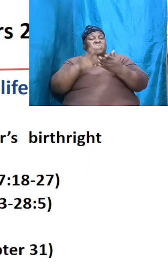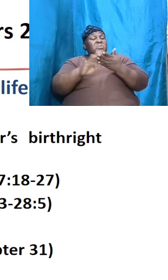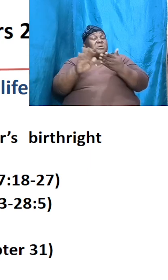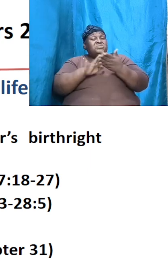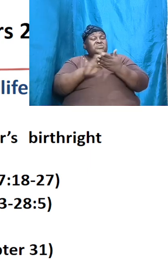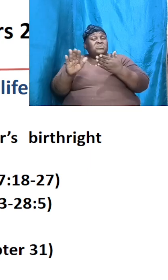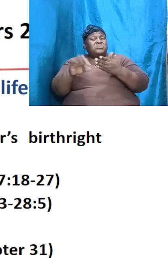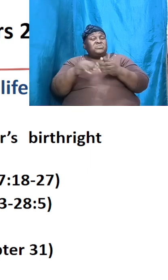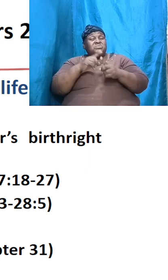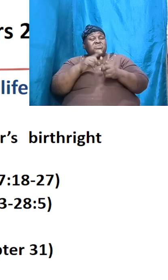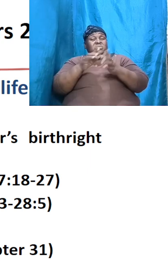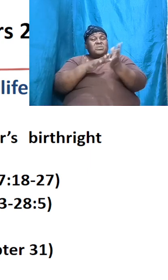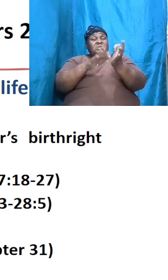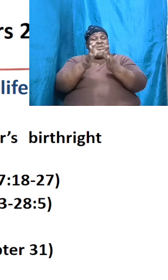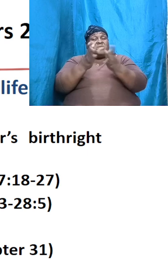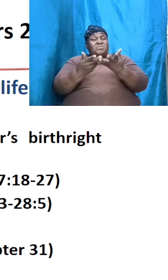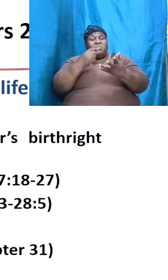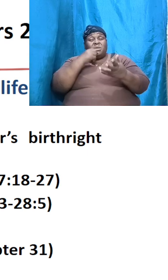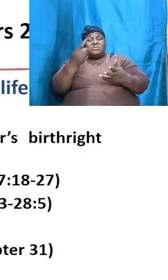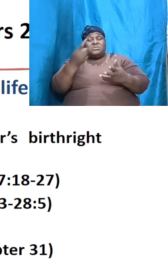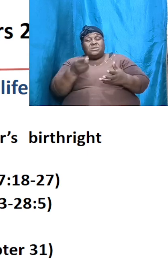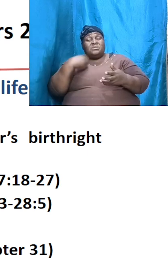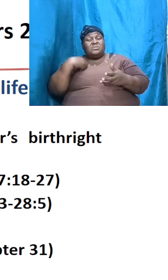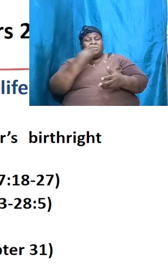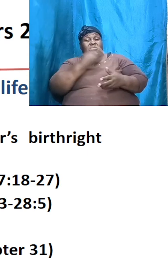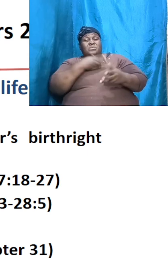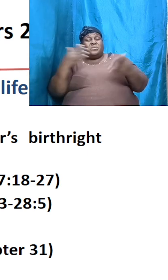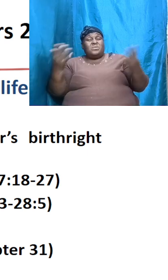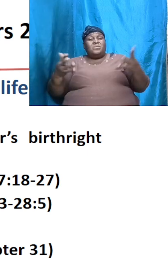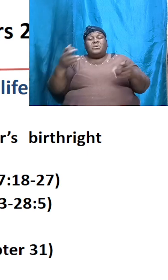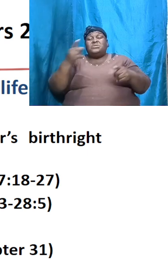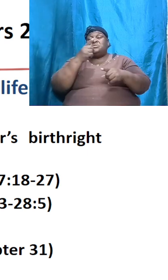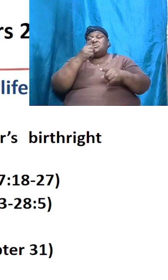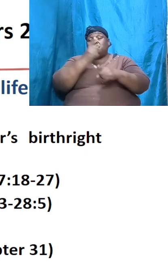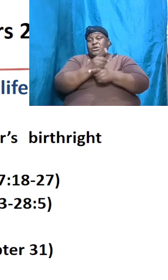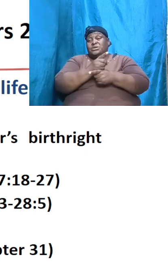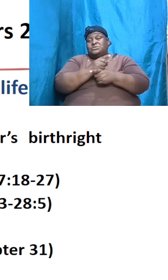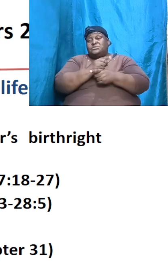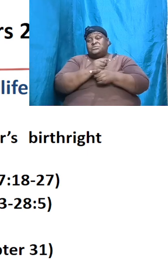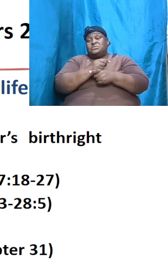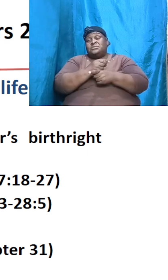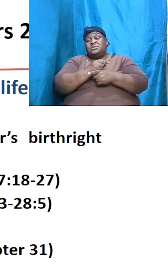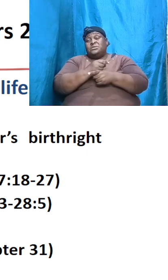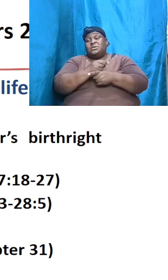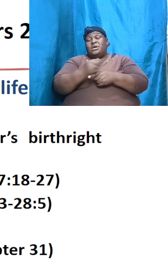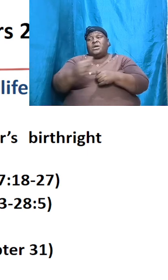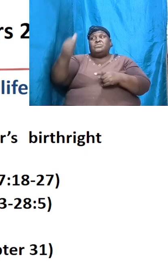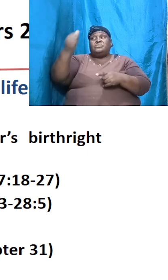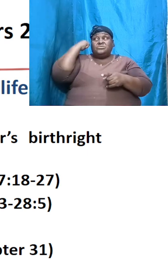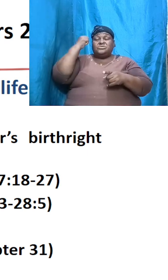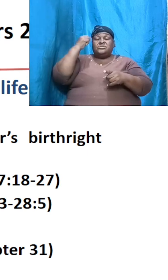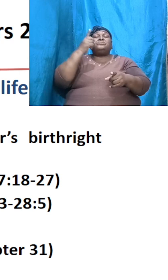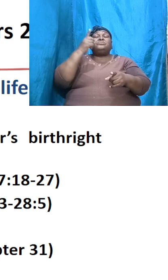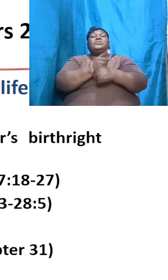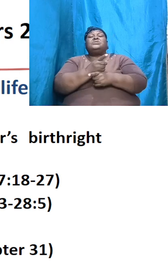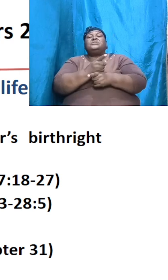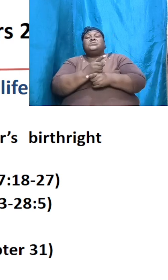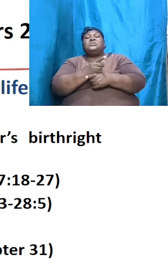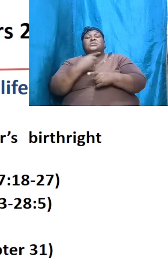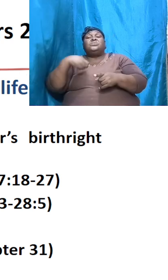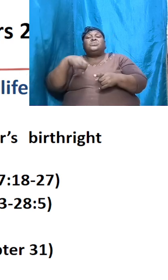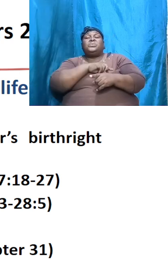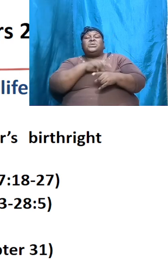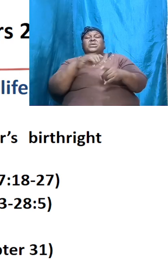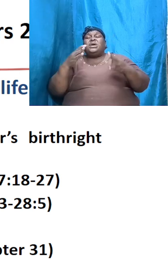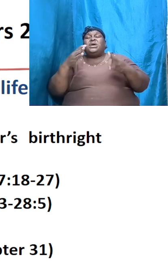when the Bible tells us what is right sorry and we reject the right we will